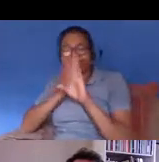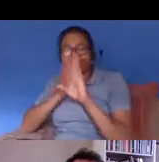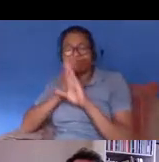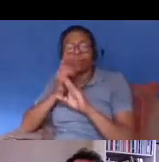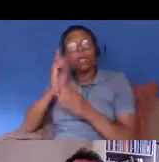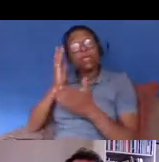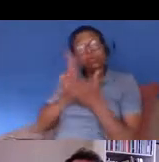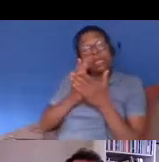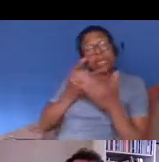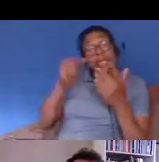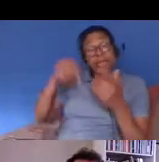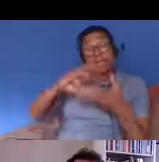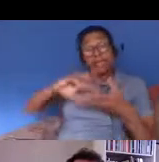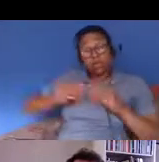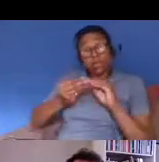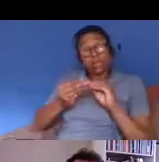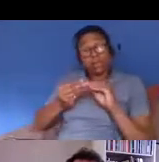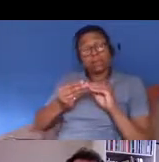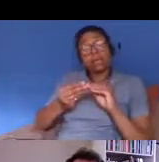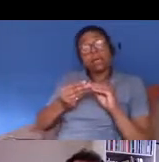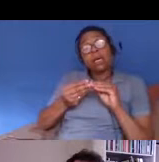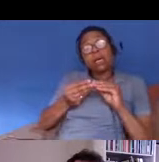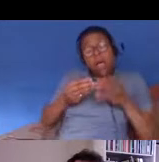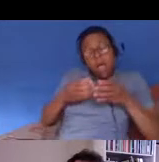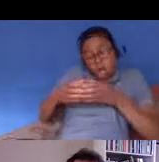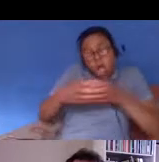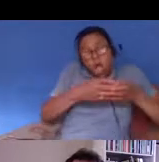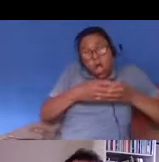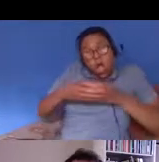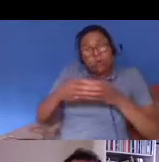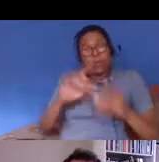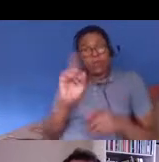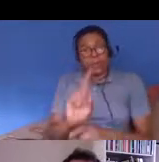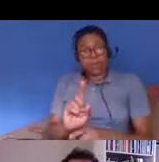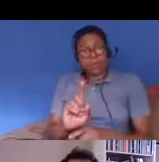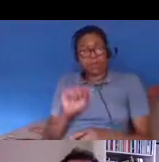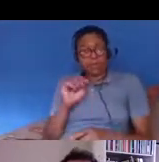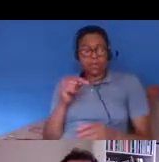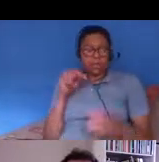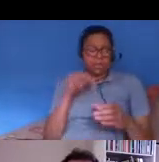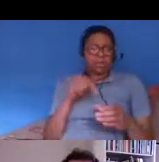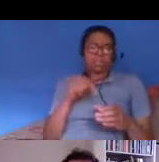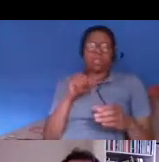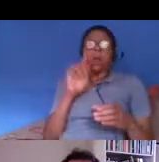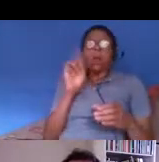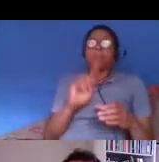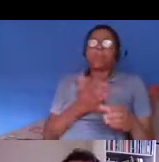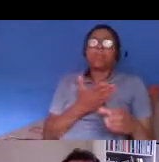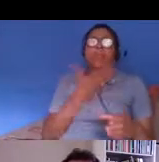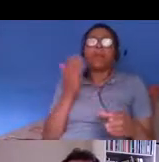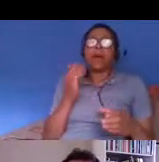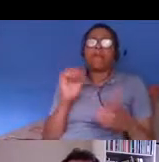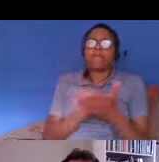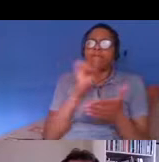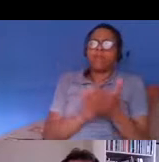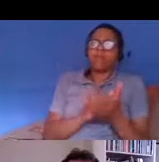large what i call unauthorized population you'll see you'll see people talking about this as being undocumented population i don't use